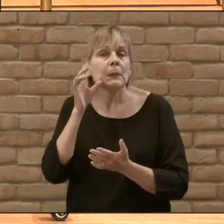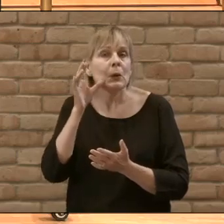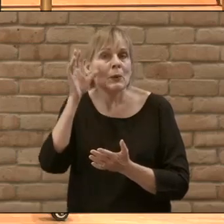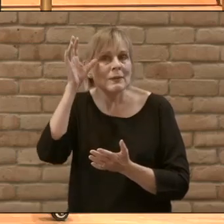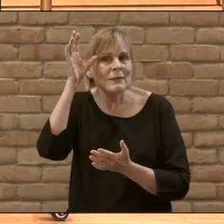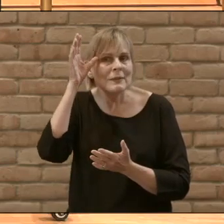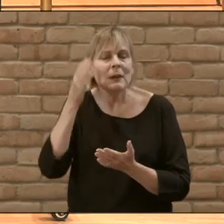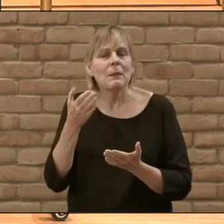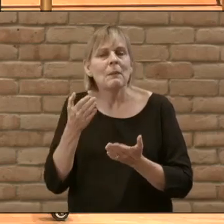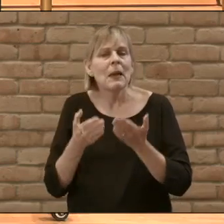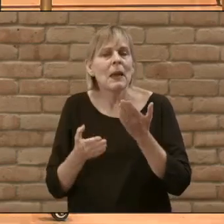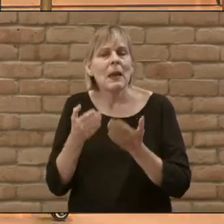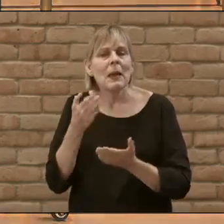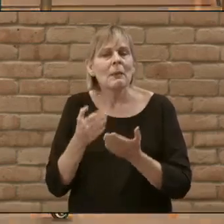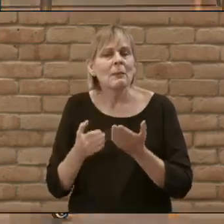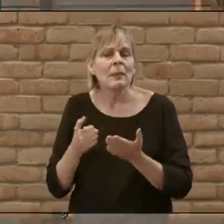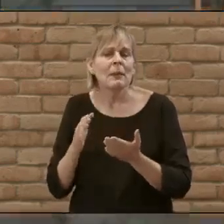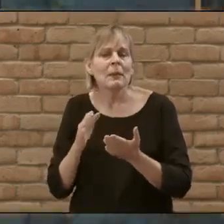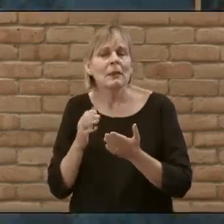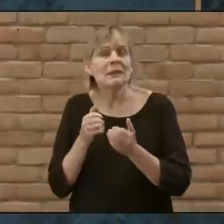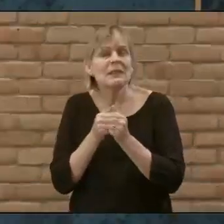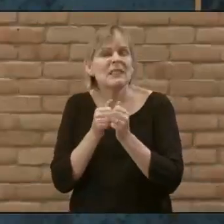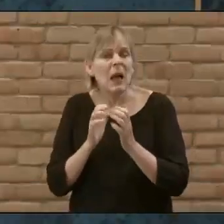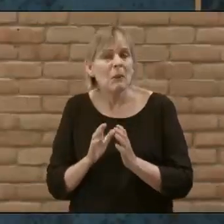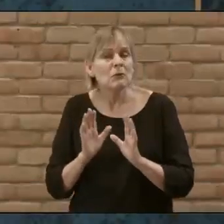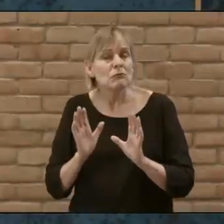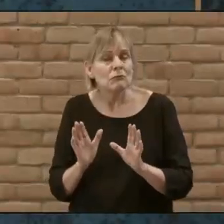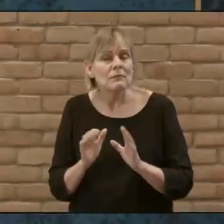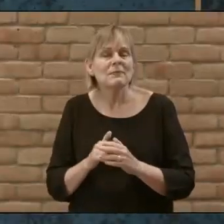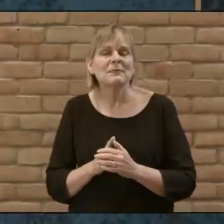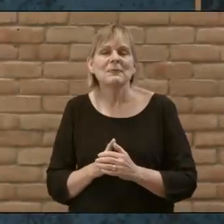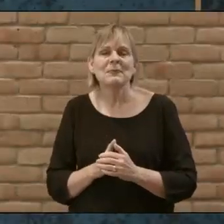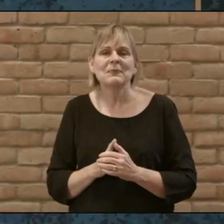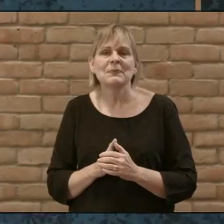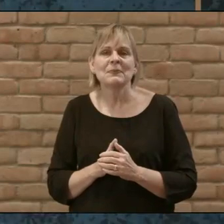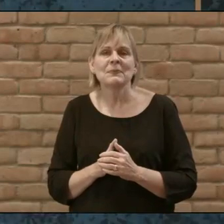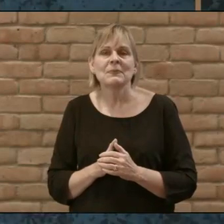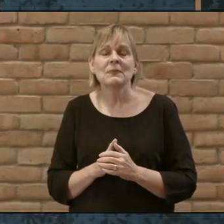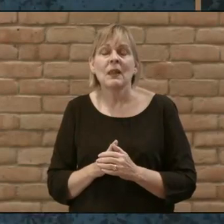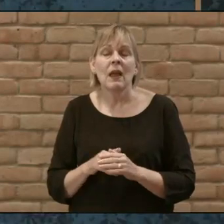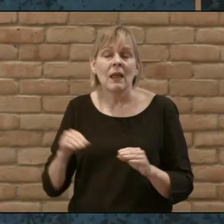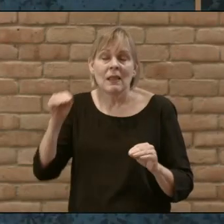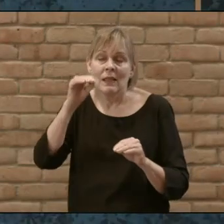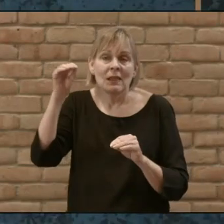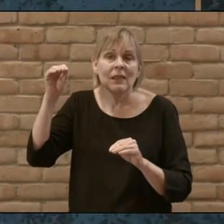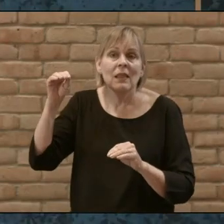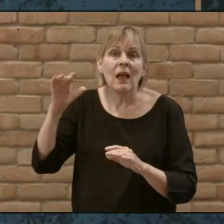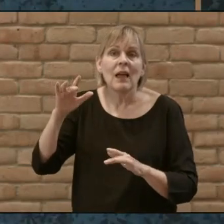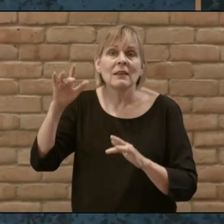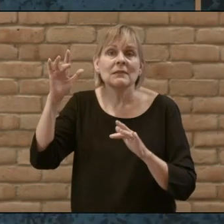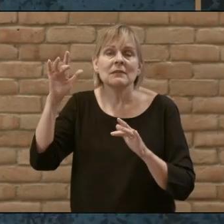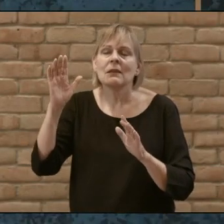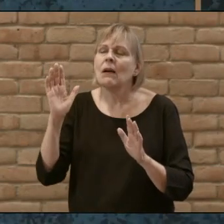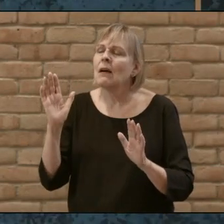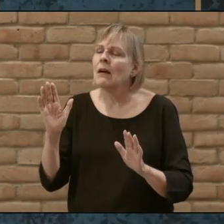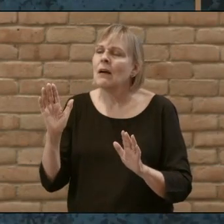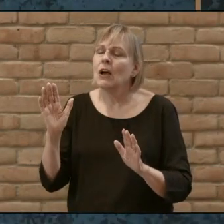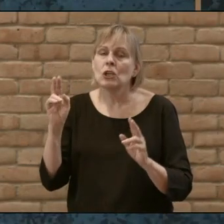parents maybe Jairus maybe the disciples in the background the light in this painting